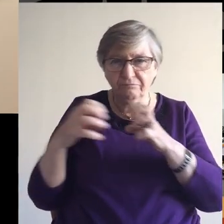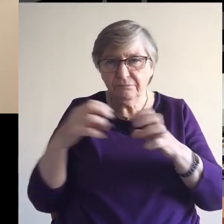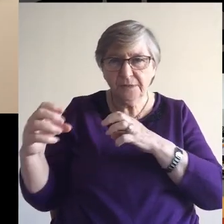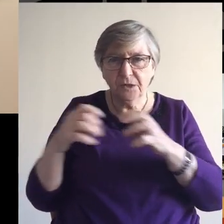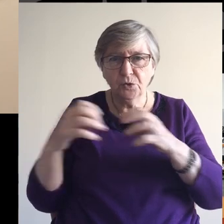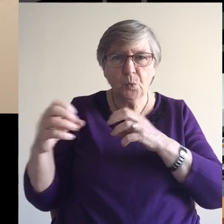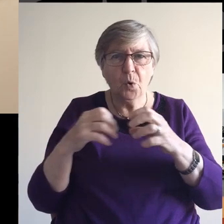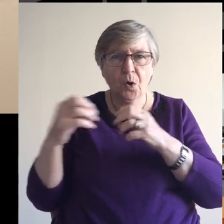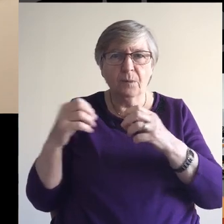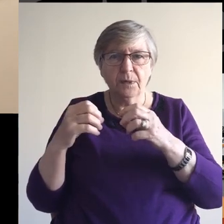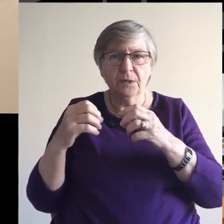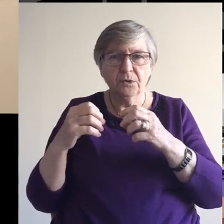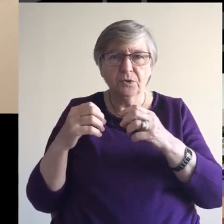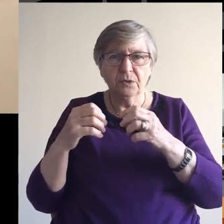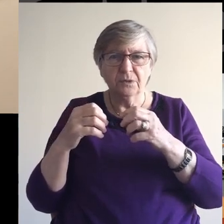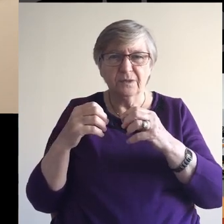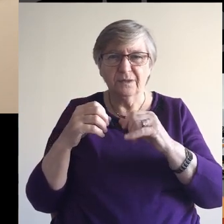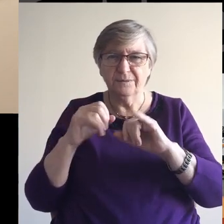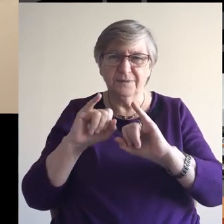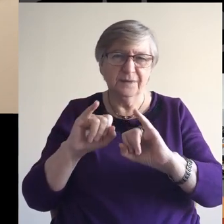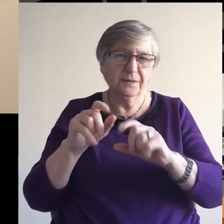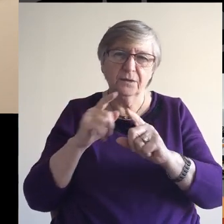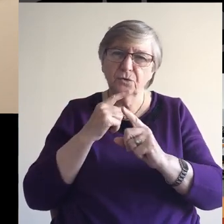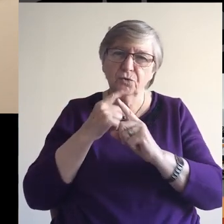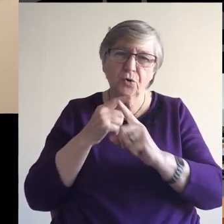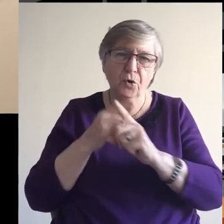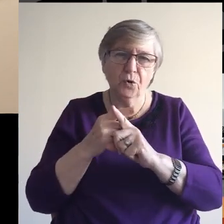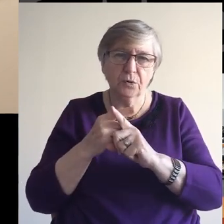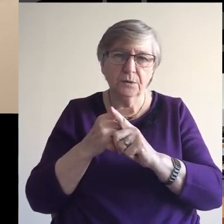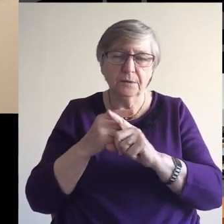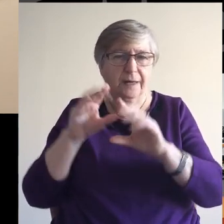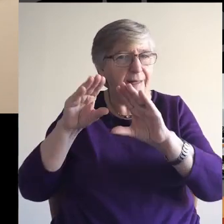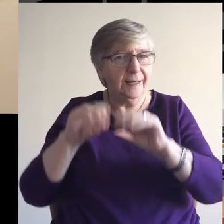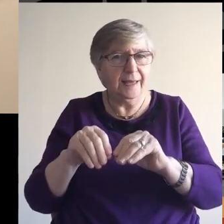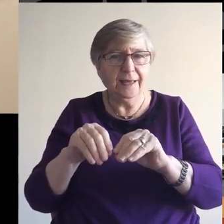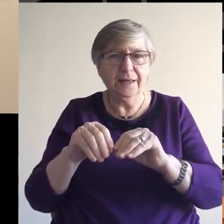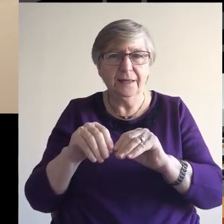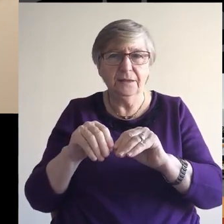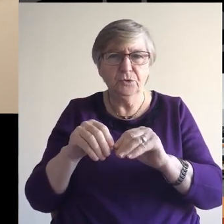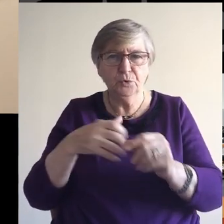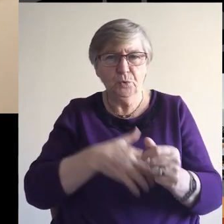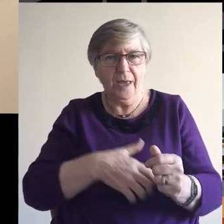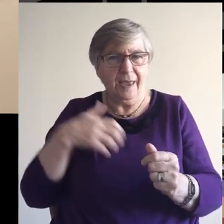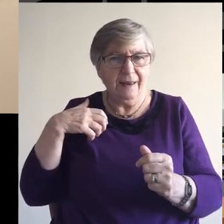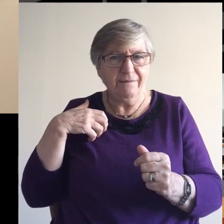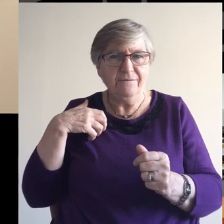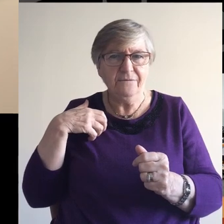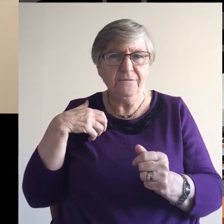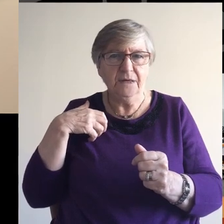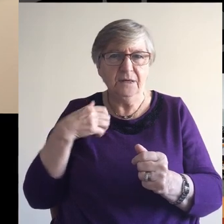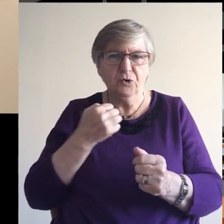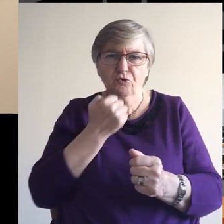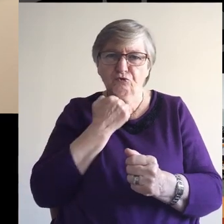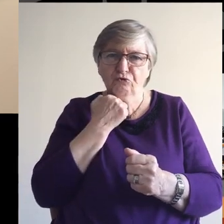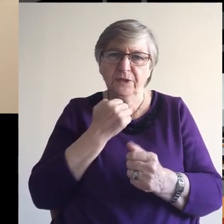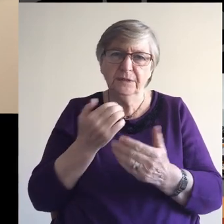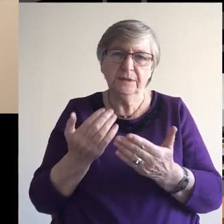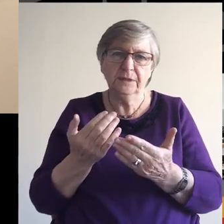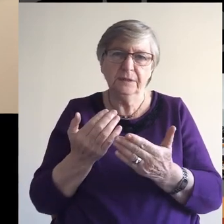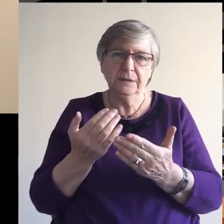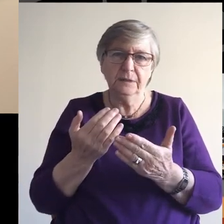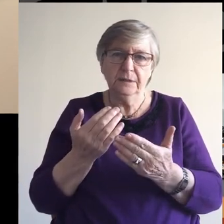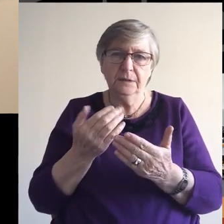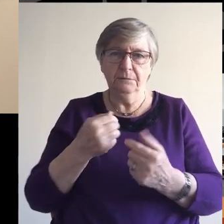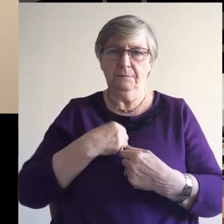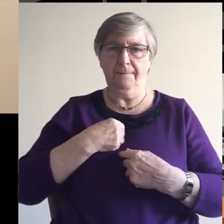and the libelous talk, that there might be an end to envy and greed and